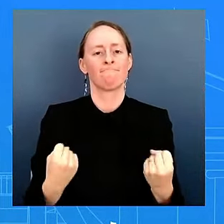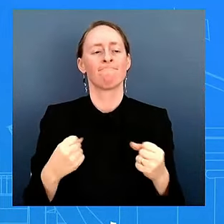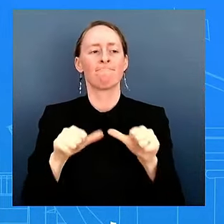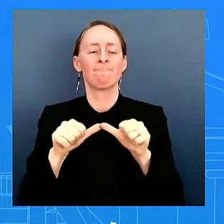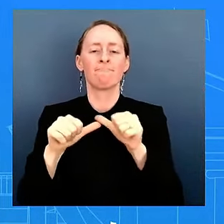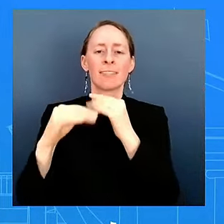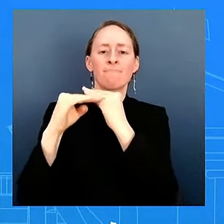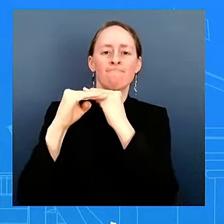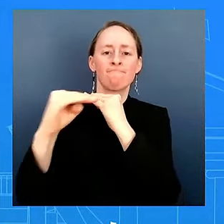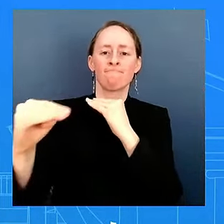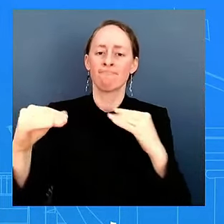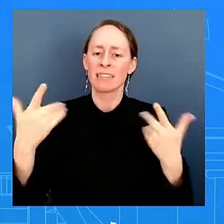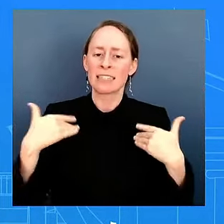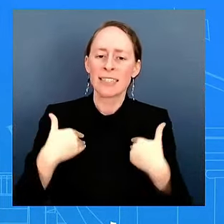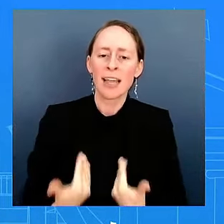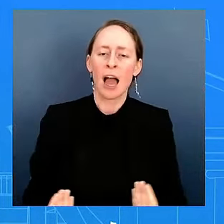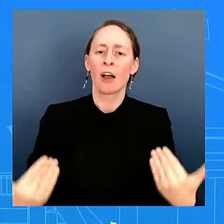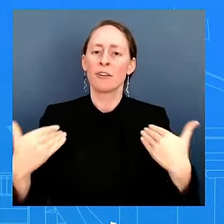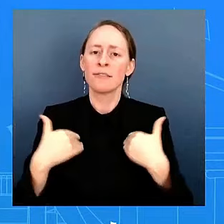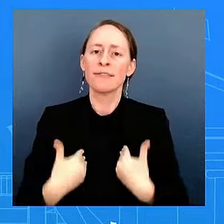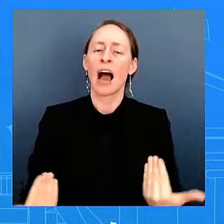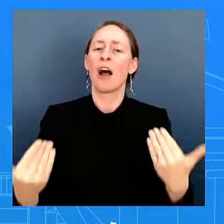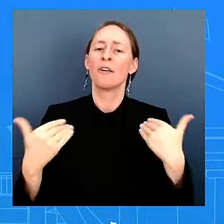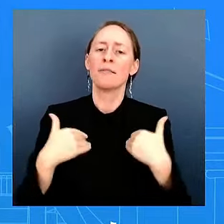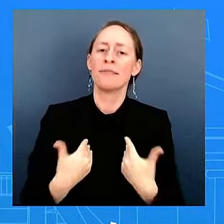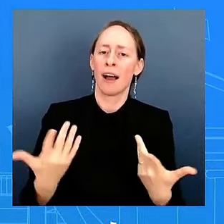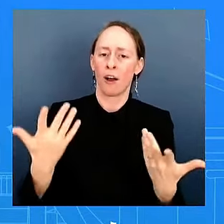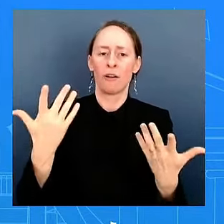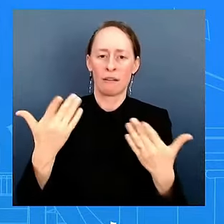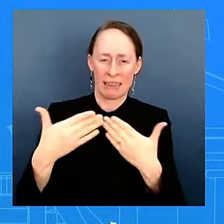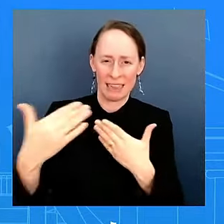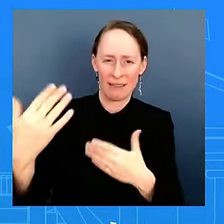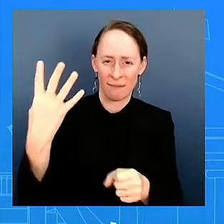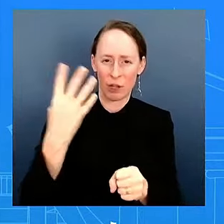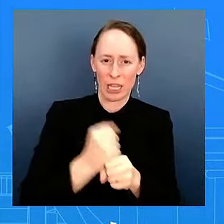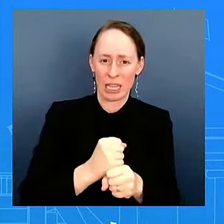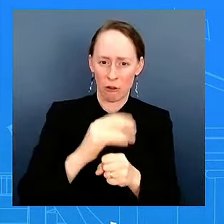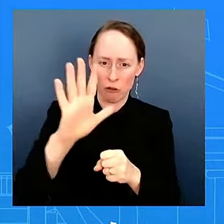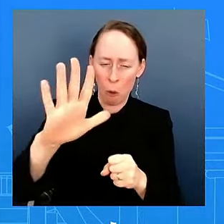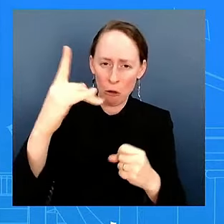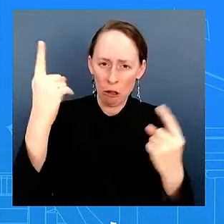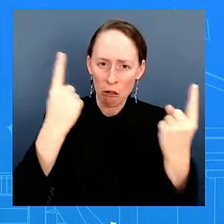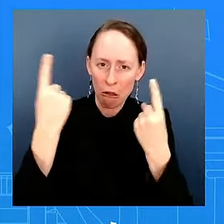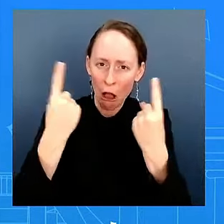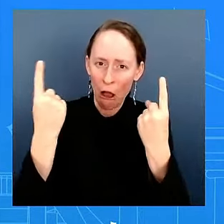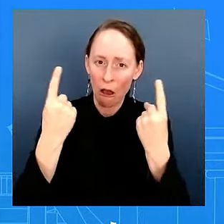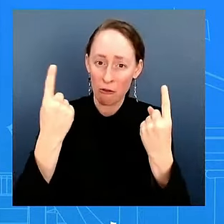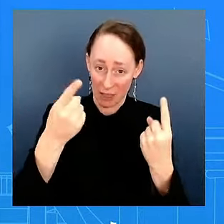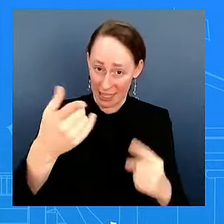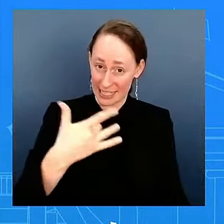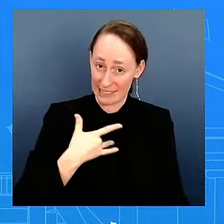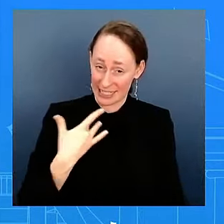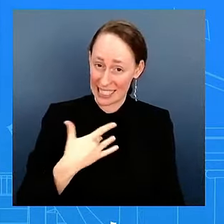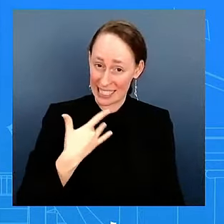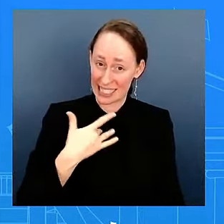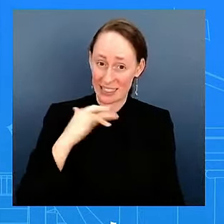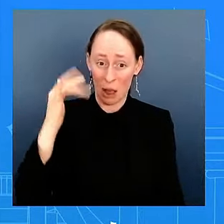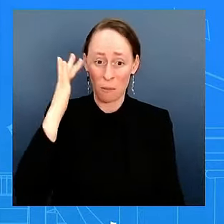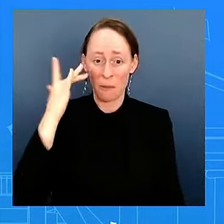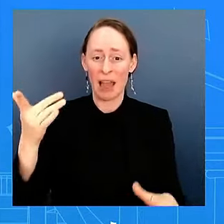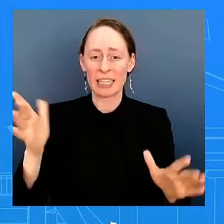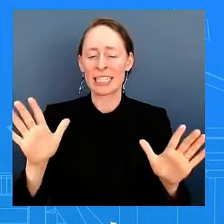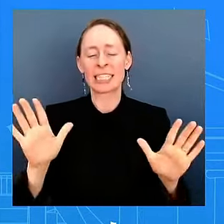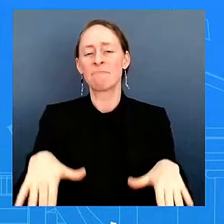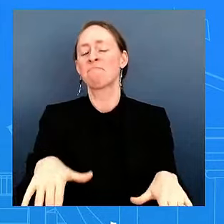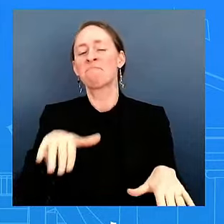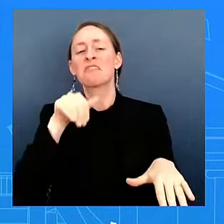unquote. And I wonder if you could comment about that. Is that your sense of why he chose not to serve? I'm not sure where the disconnect might be between the